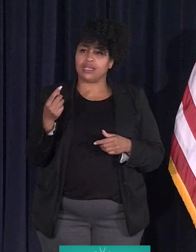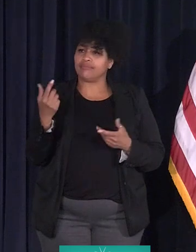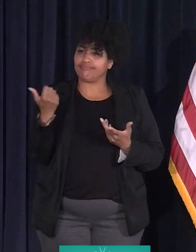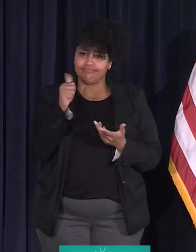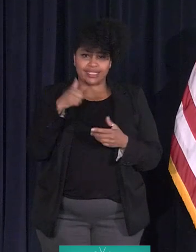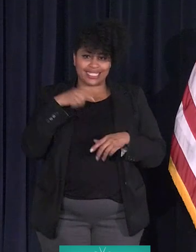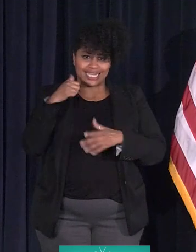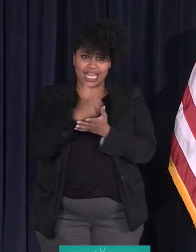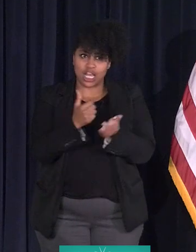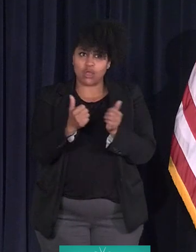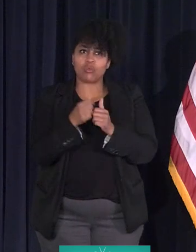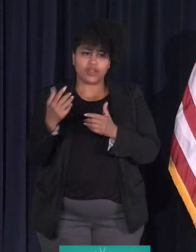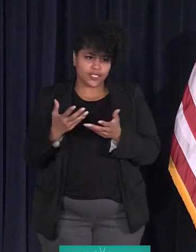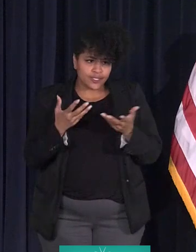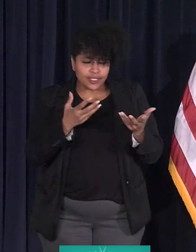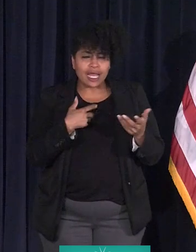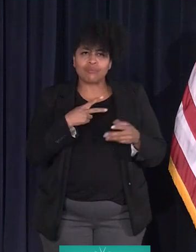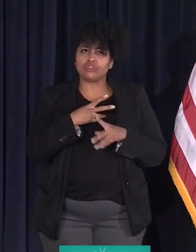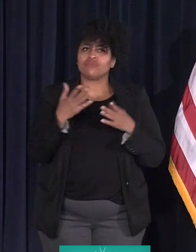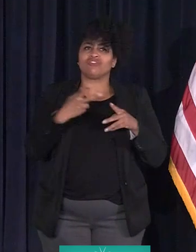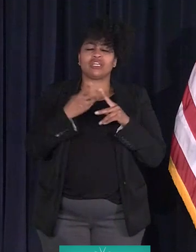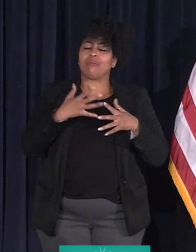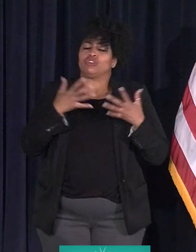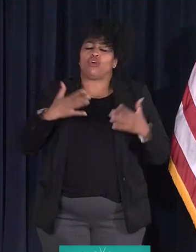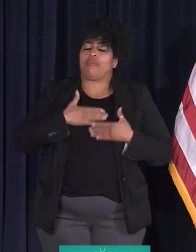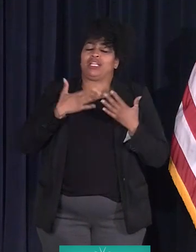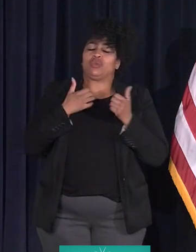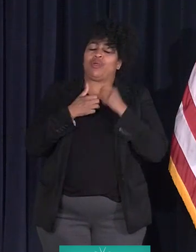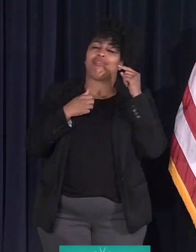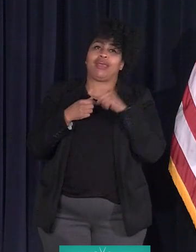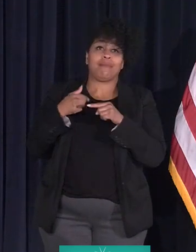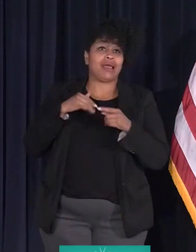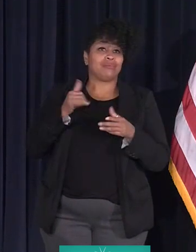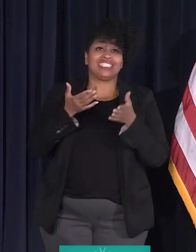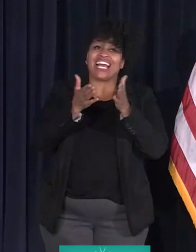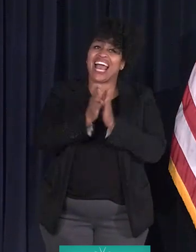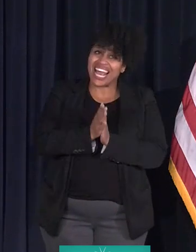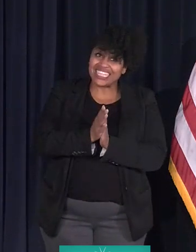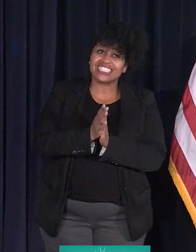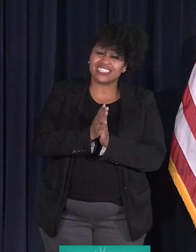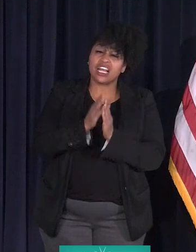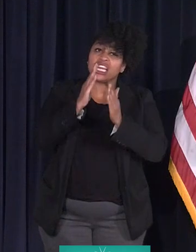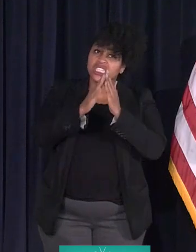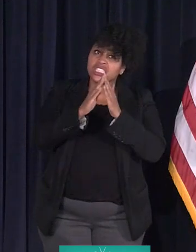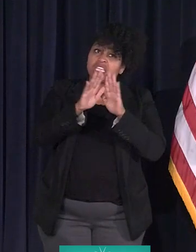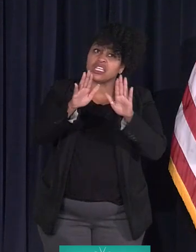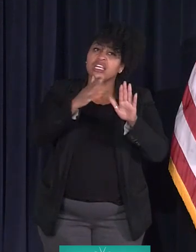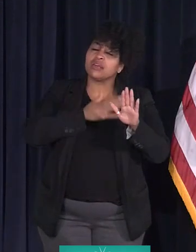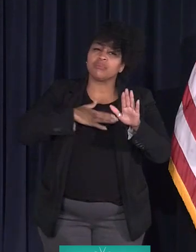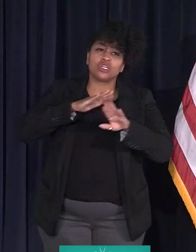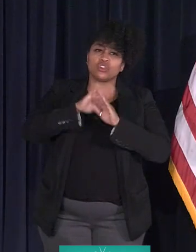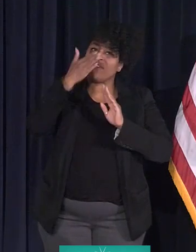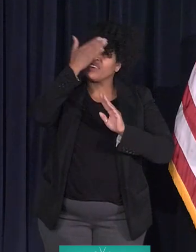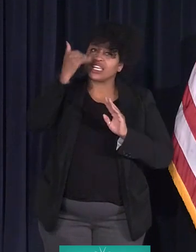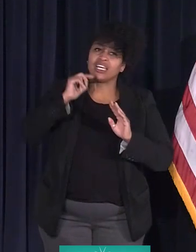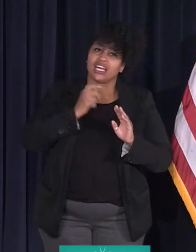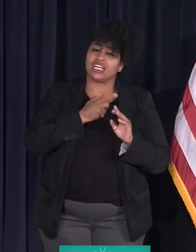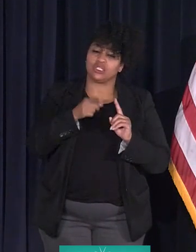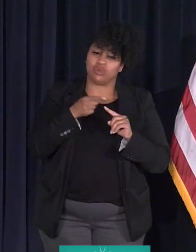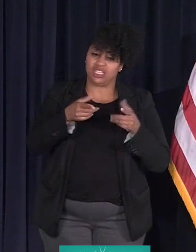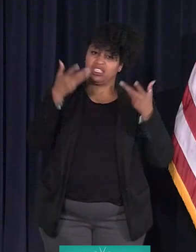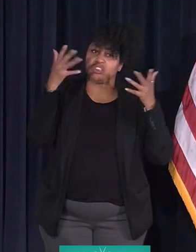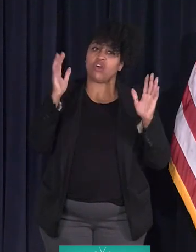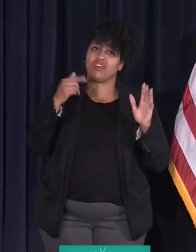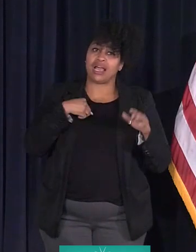help with. I am so pleased with him. I'm just asking the city, please don't forget us when this passed